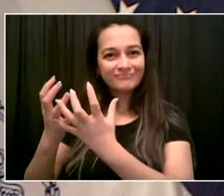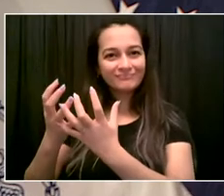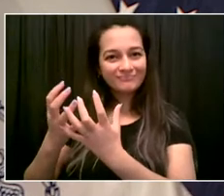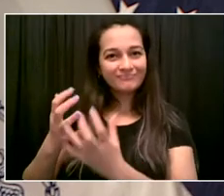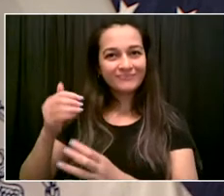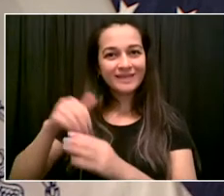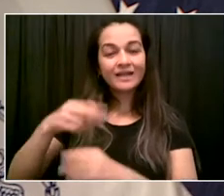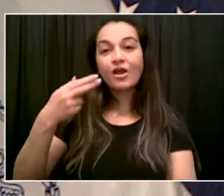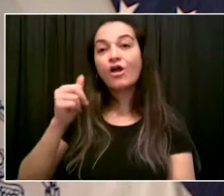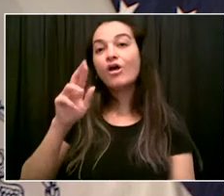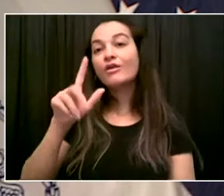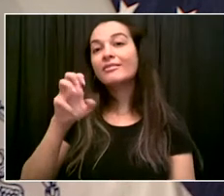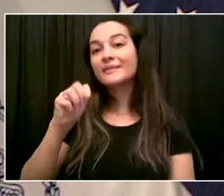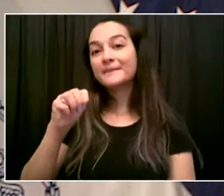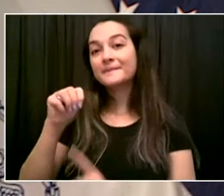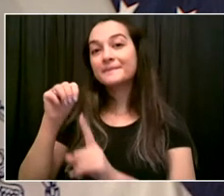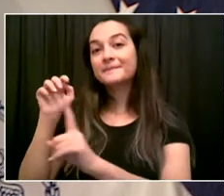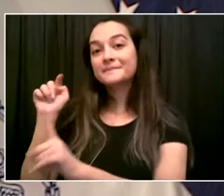Hold on.